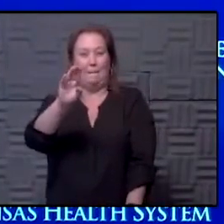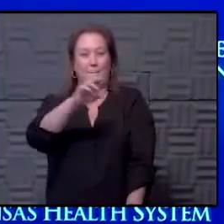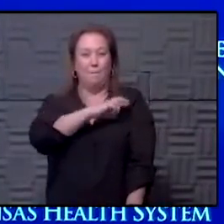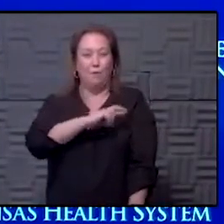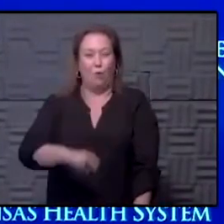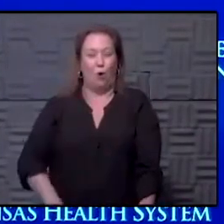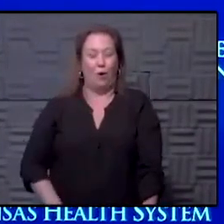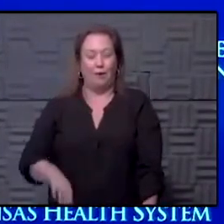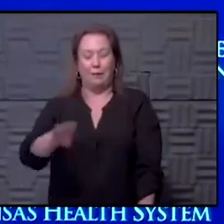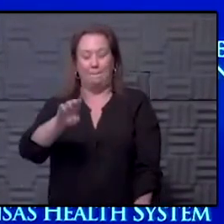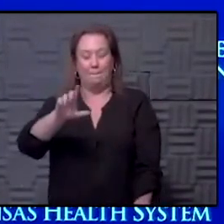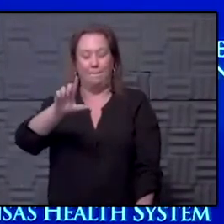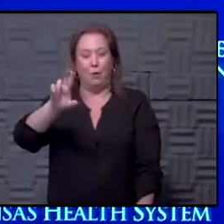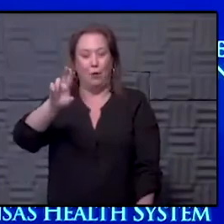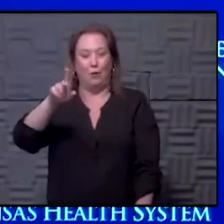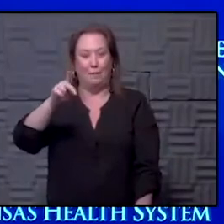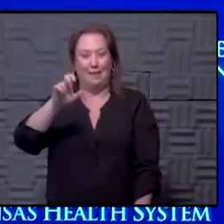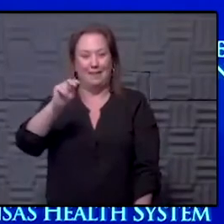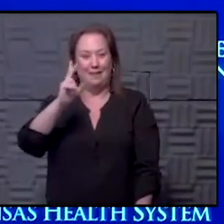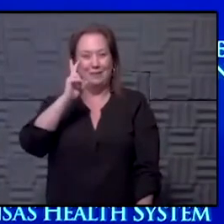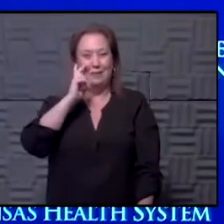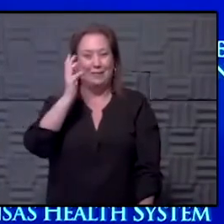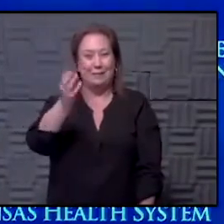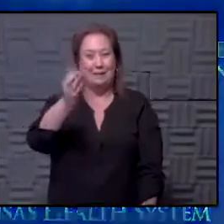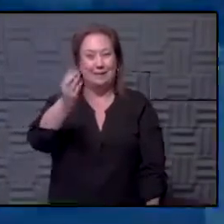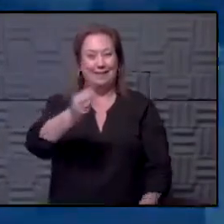will shut COVID down. We'll see you on Monday.